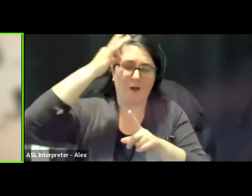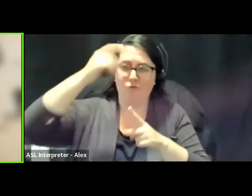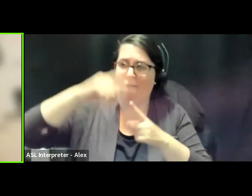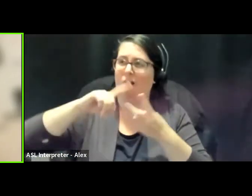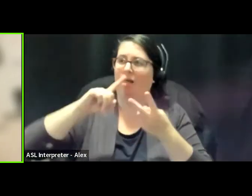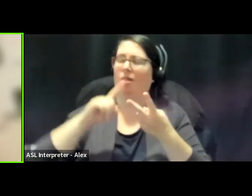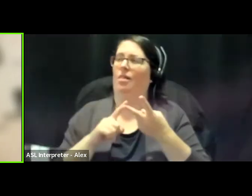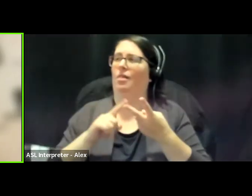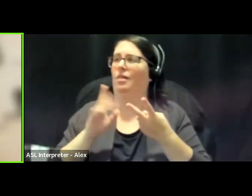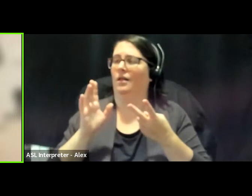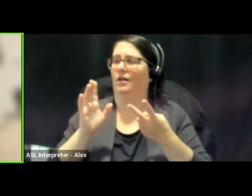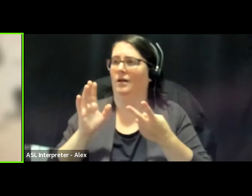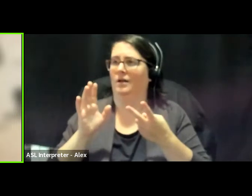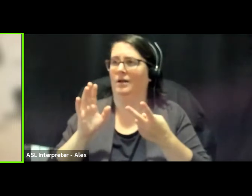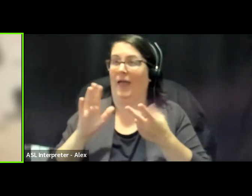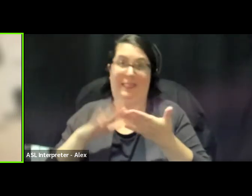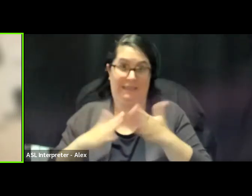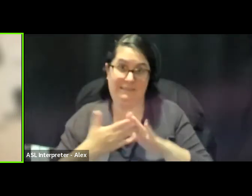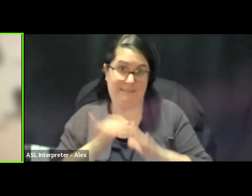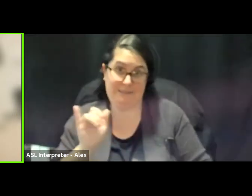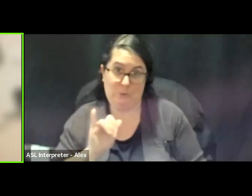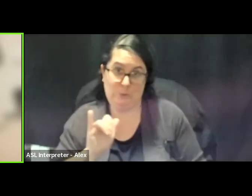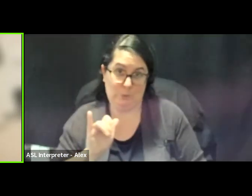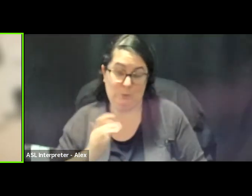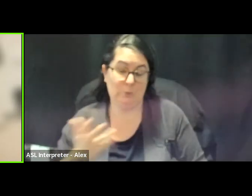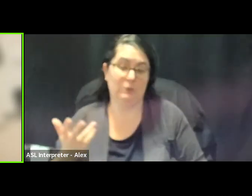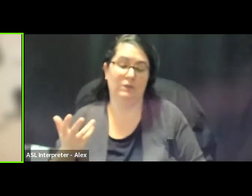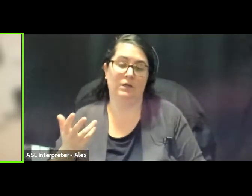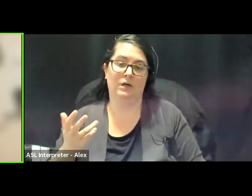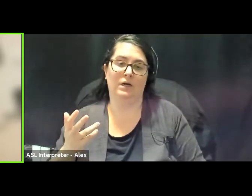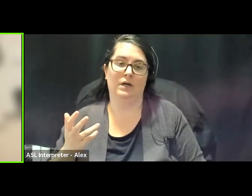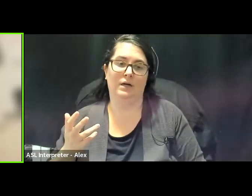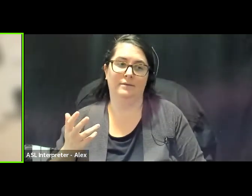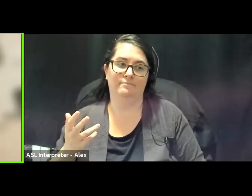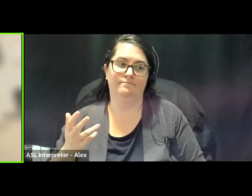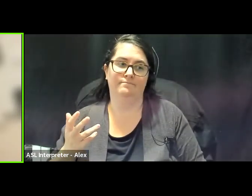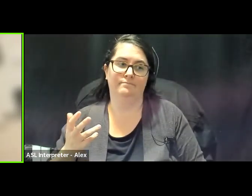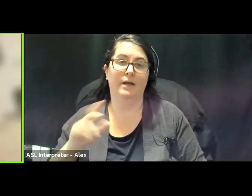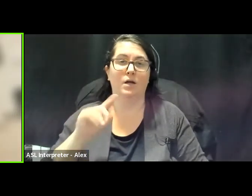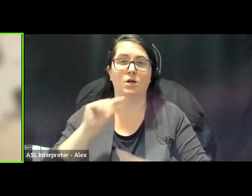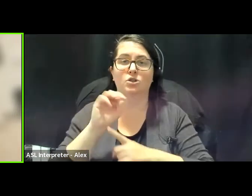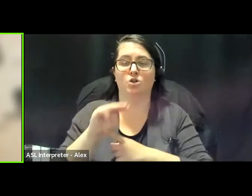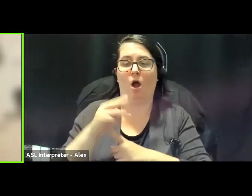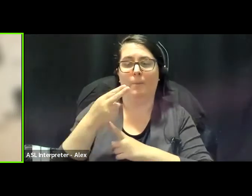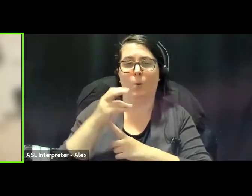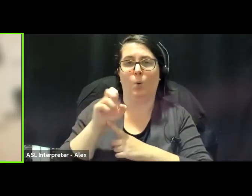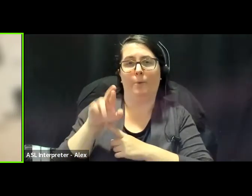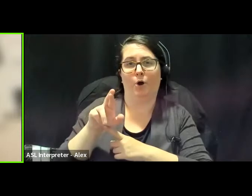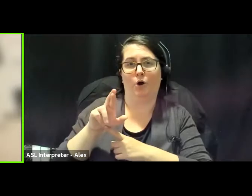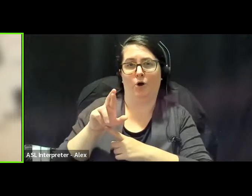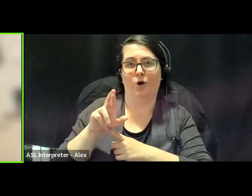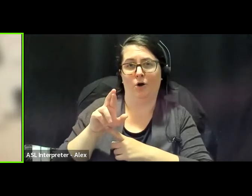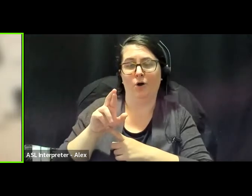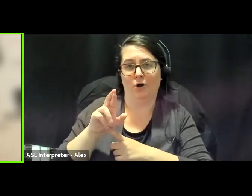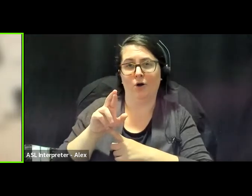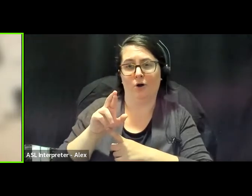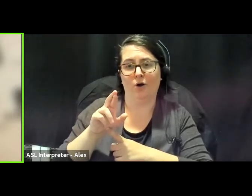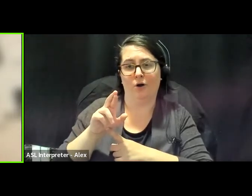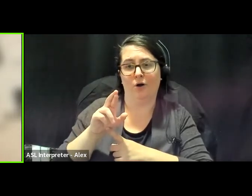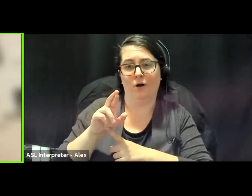from, uh, the, the city. And, you know, as, uh, Hooper has, um,